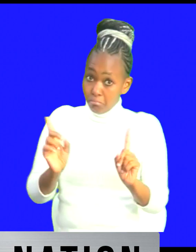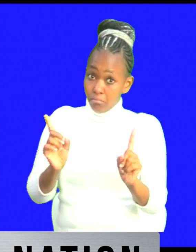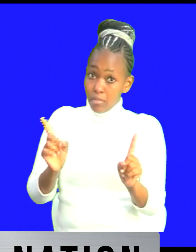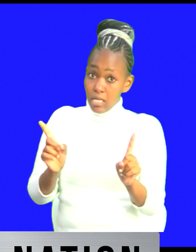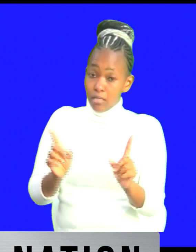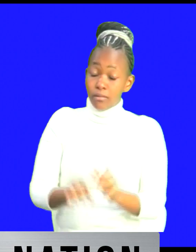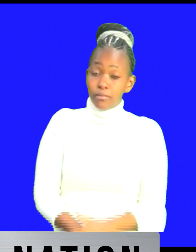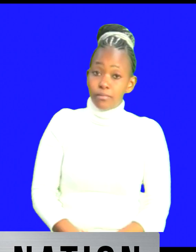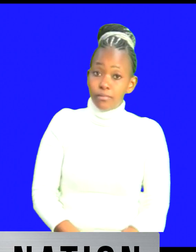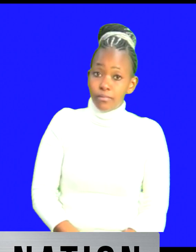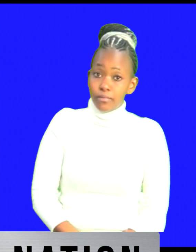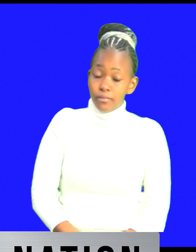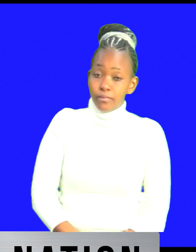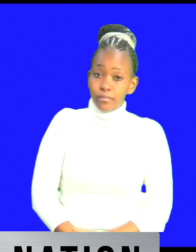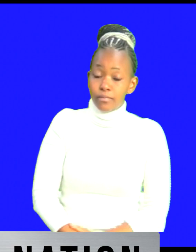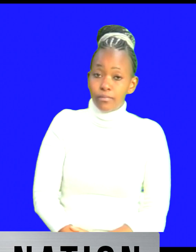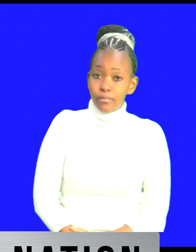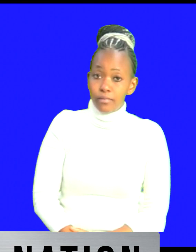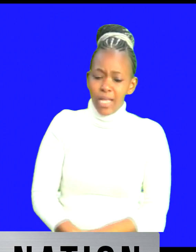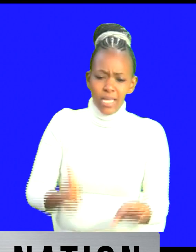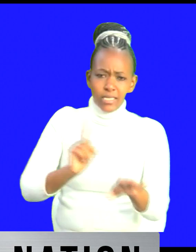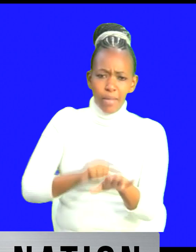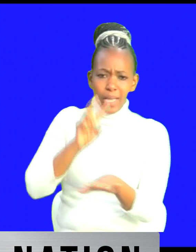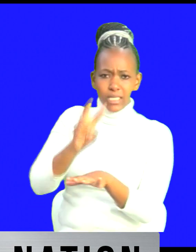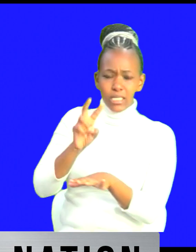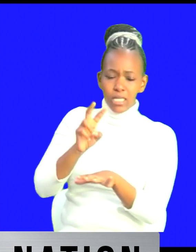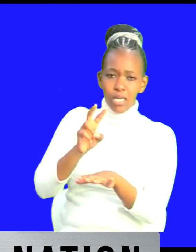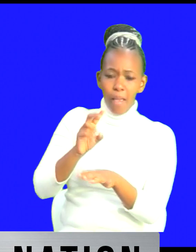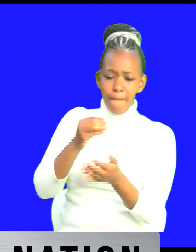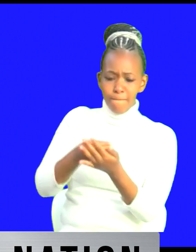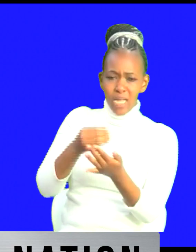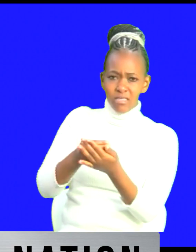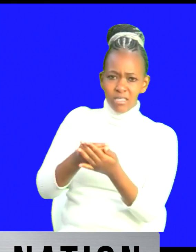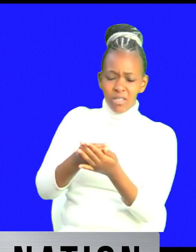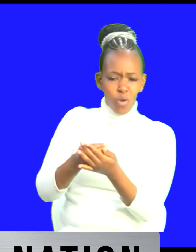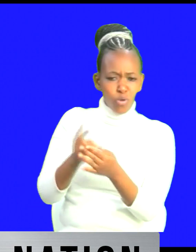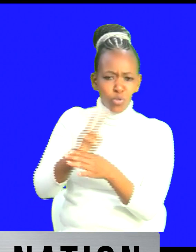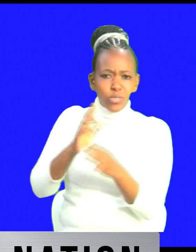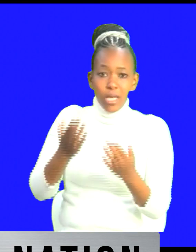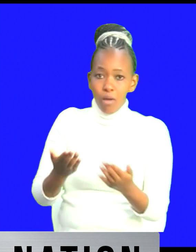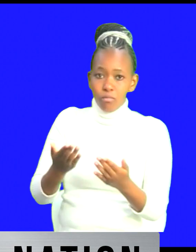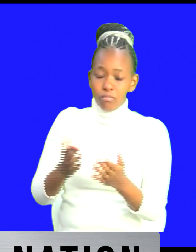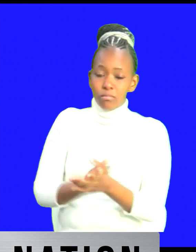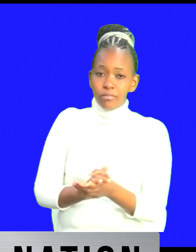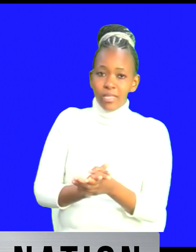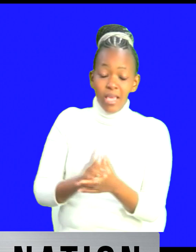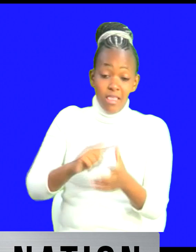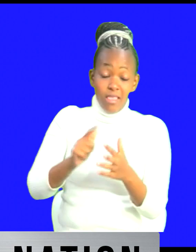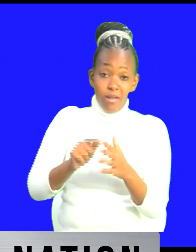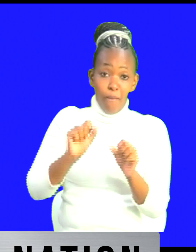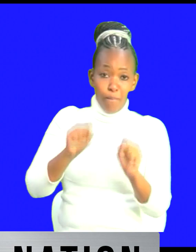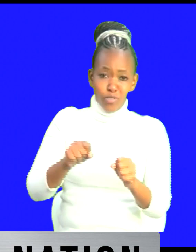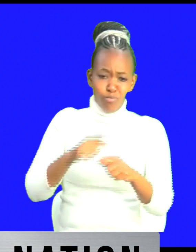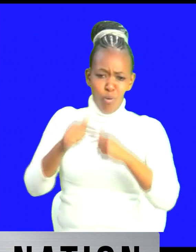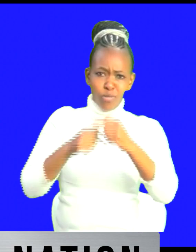attached it's actually sentimental when i can see where my philanthropy is going and how it is acting i can actually we